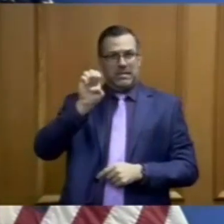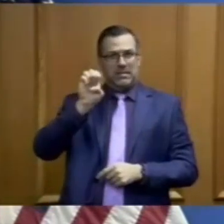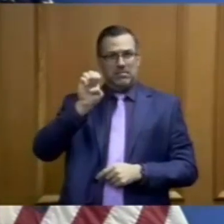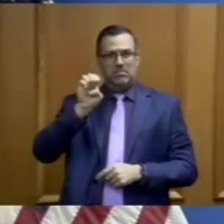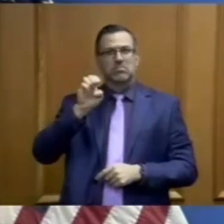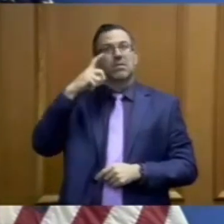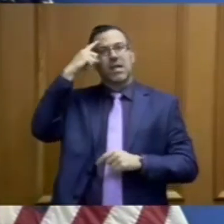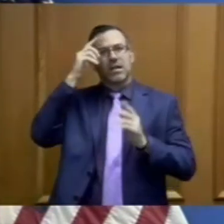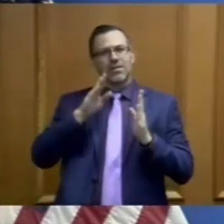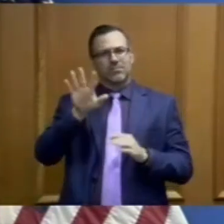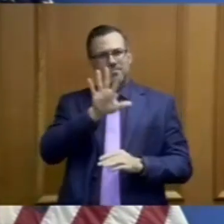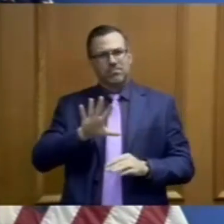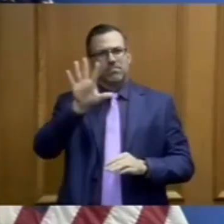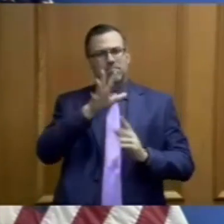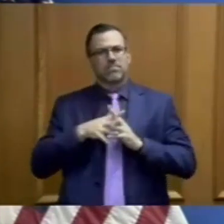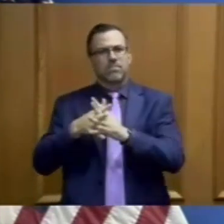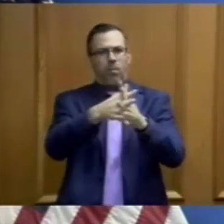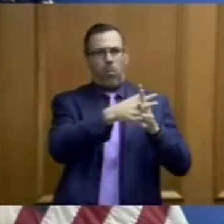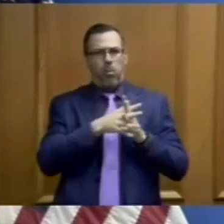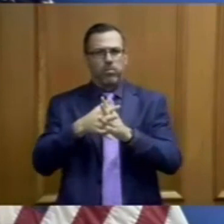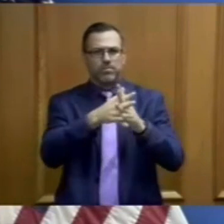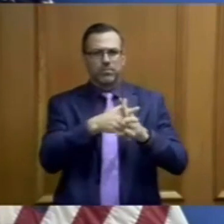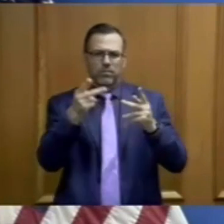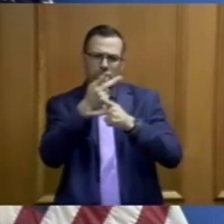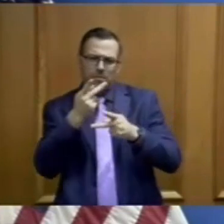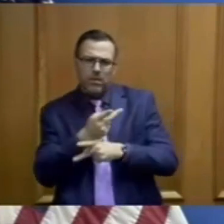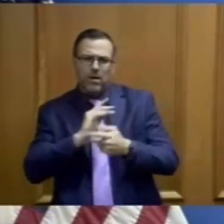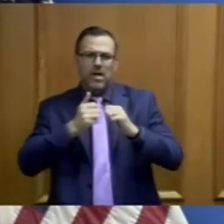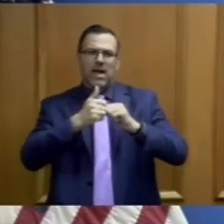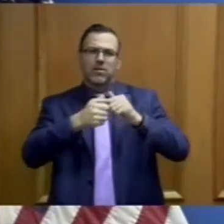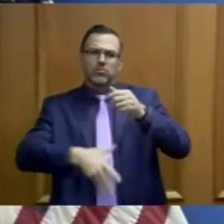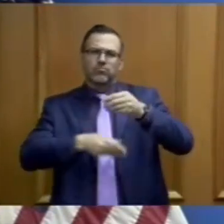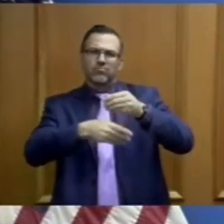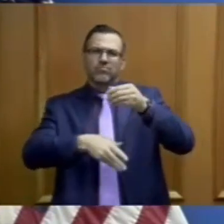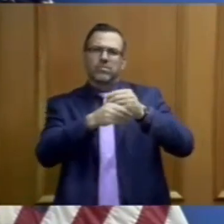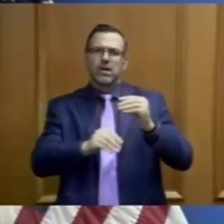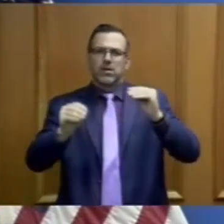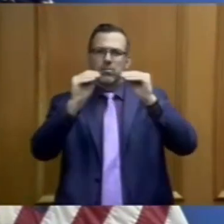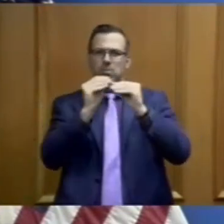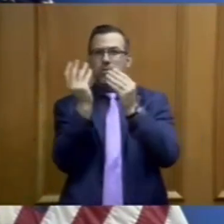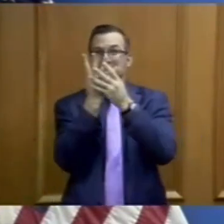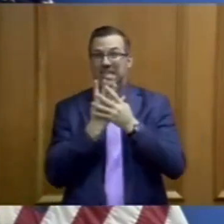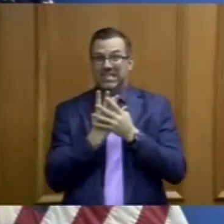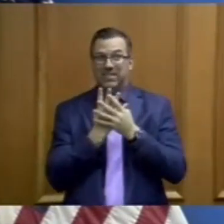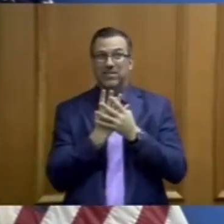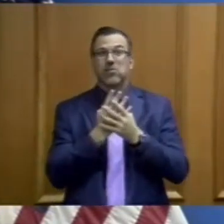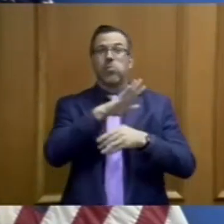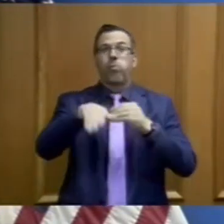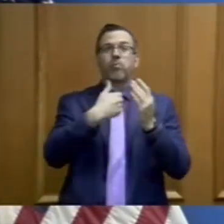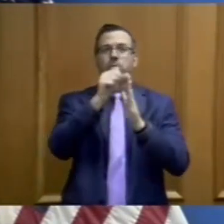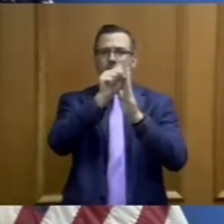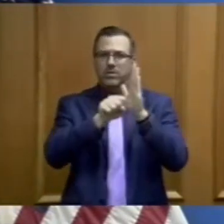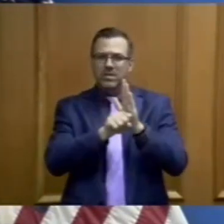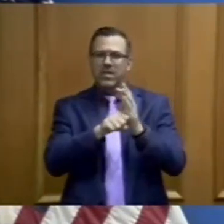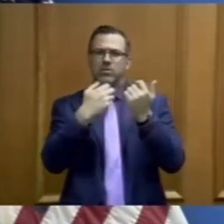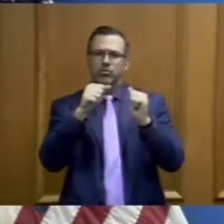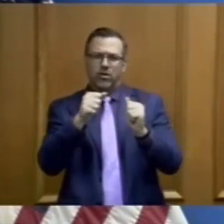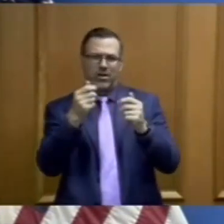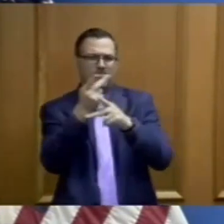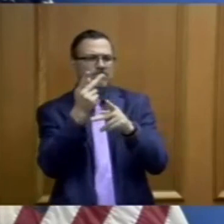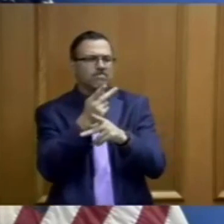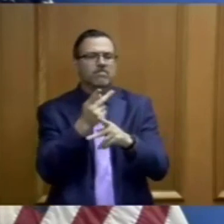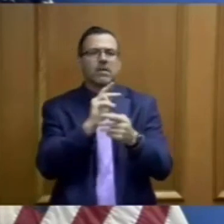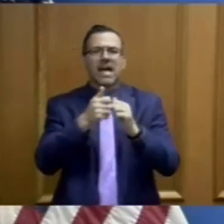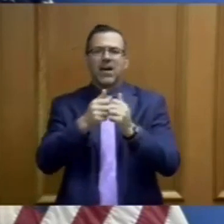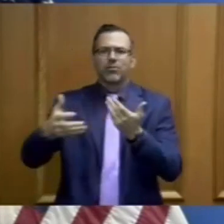regarding expanding testing capacity and how states are working at a rapid pace to make sure that more and